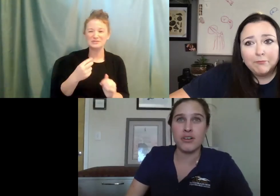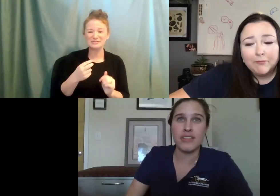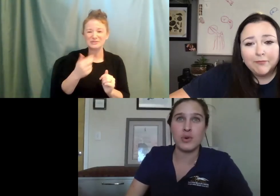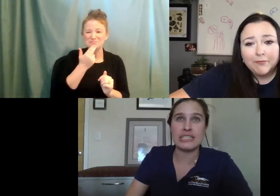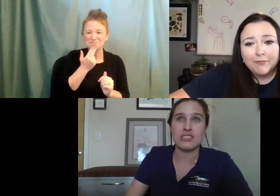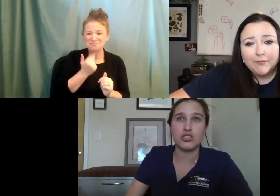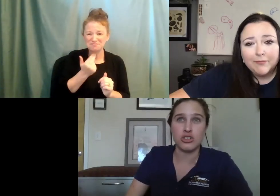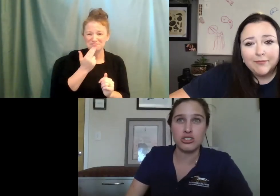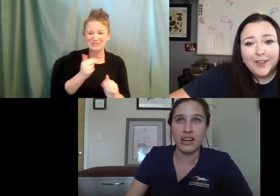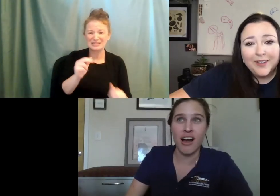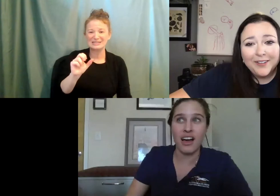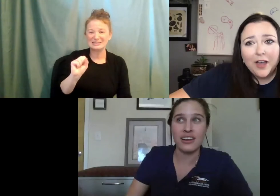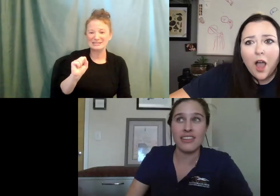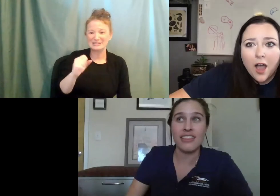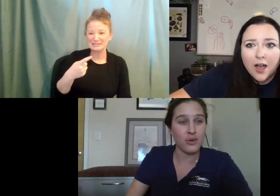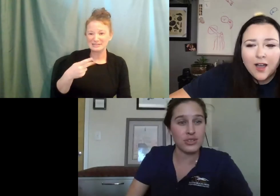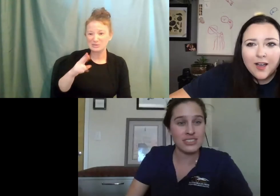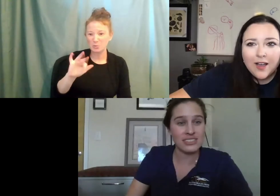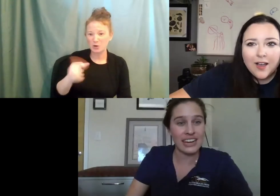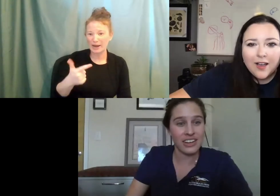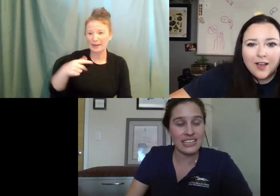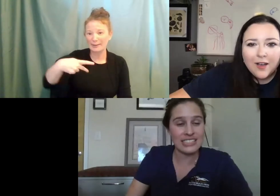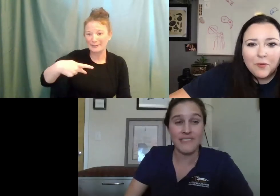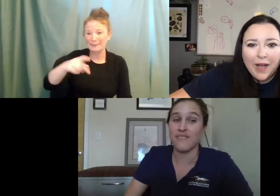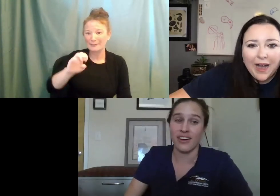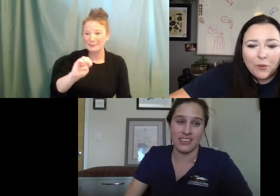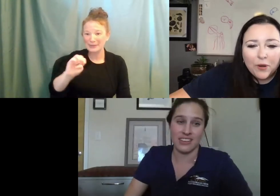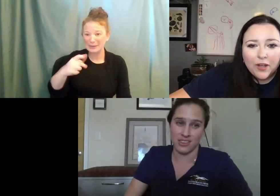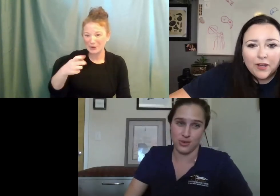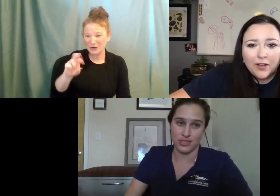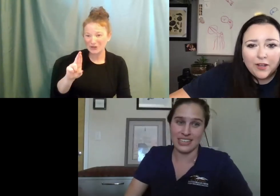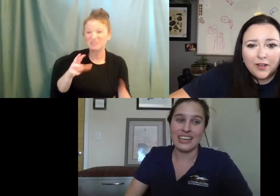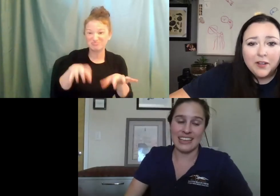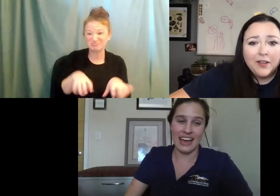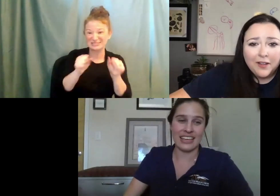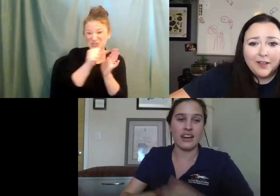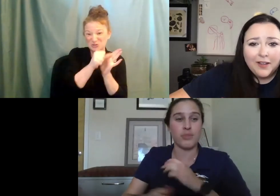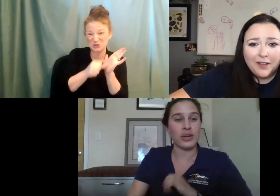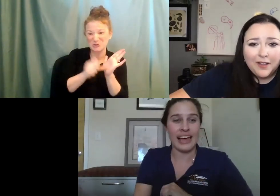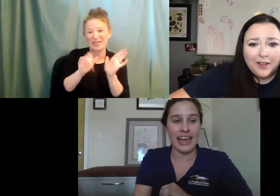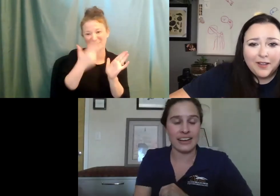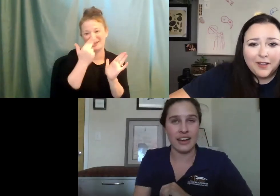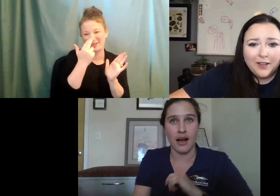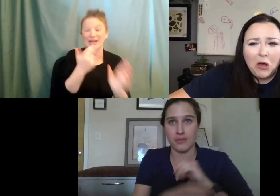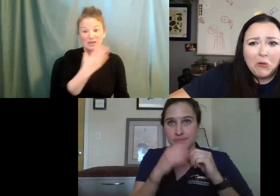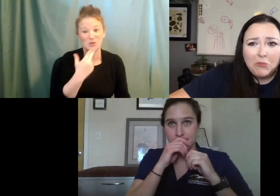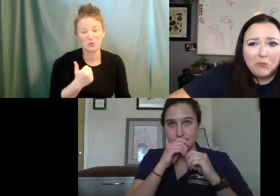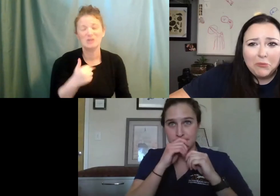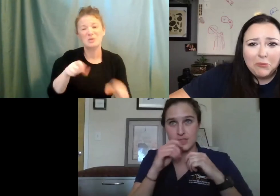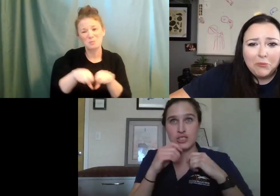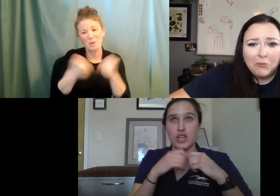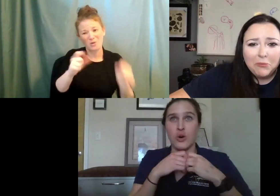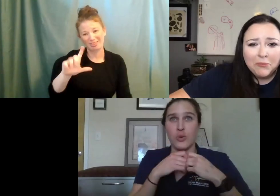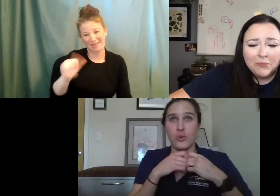peeper that we did surgery on. That was hilarious. Very cute. Yeah. He had a broken leg. Um,